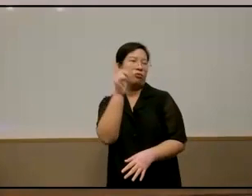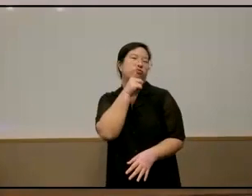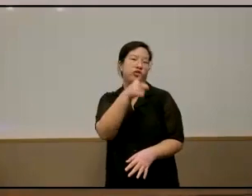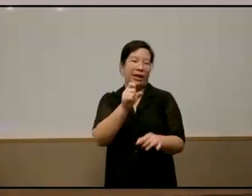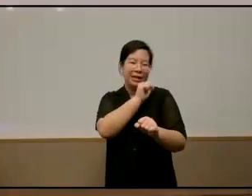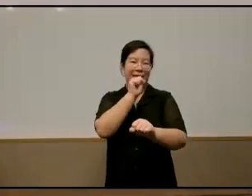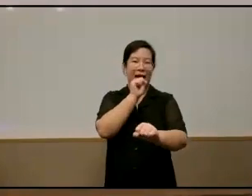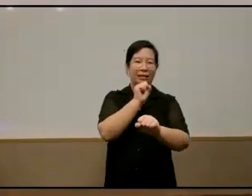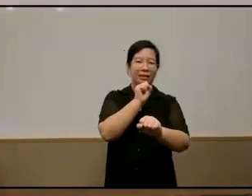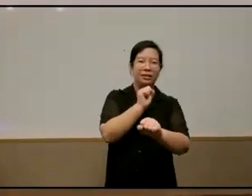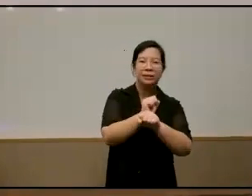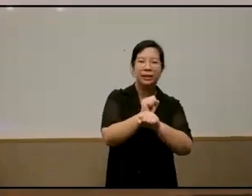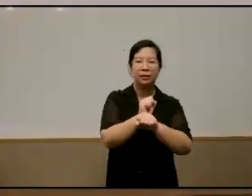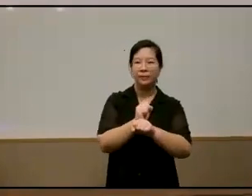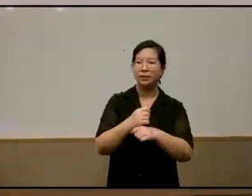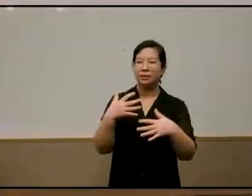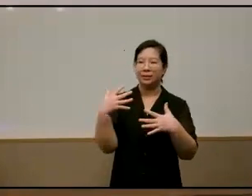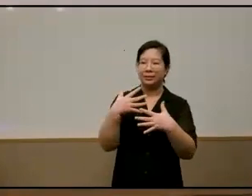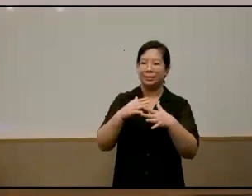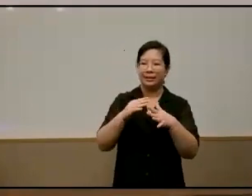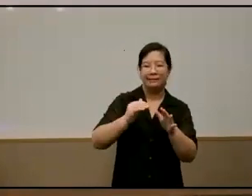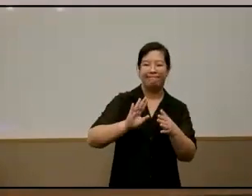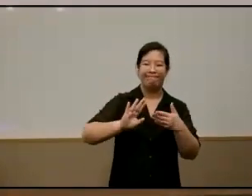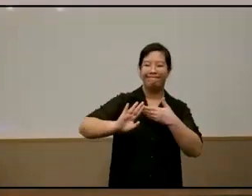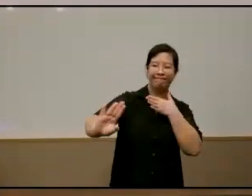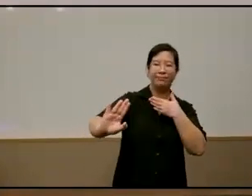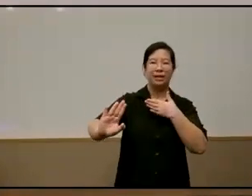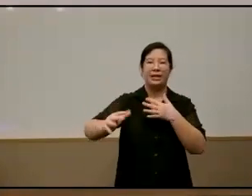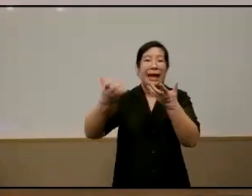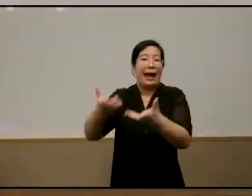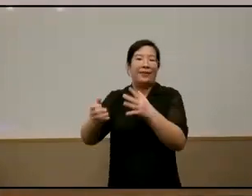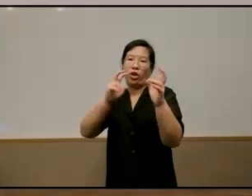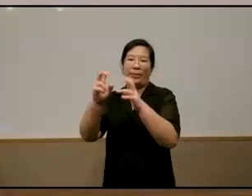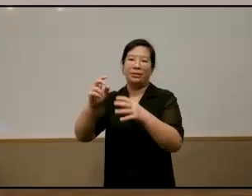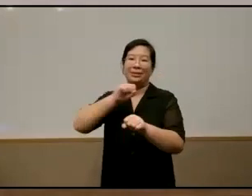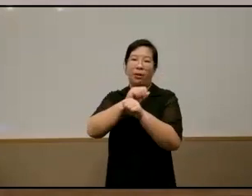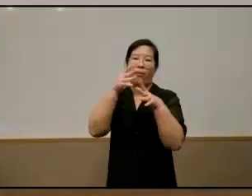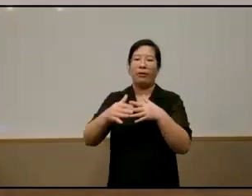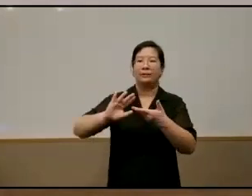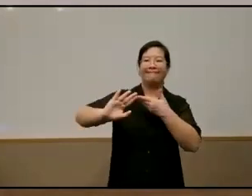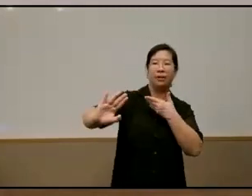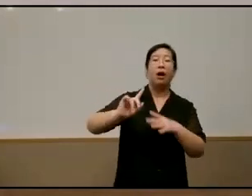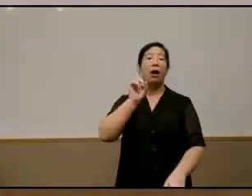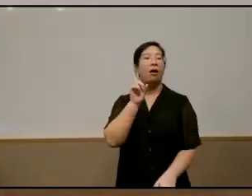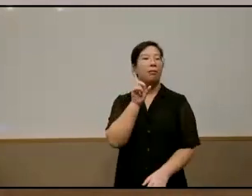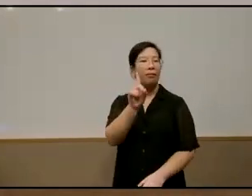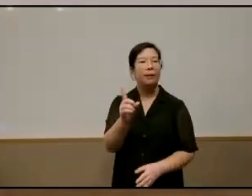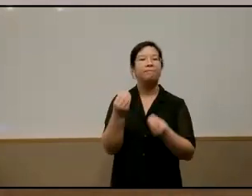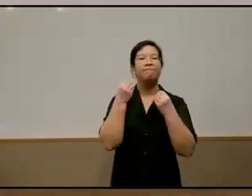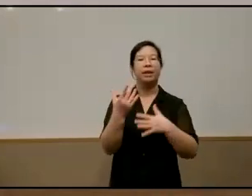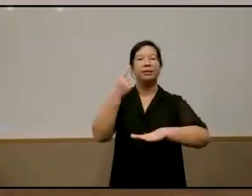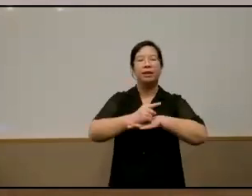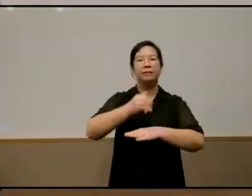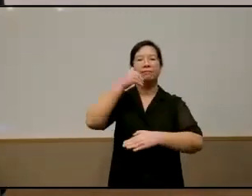reticent about critical and heavy topics such as the one today but over many editions of conversations reimagined when it